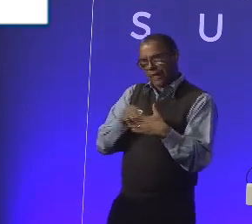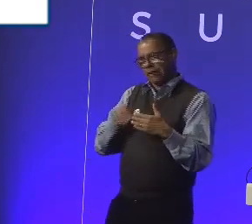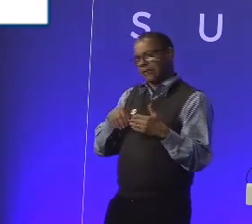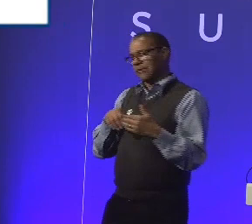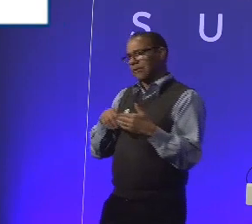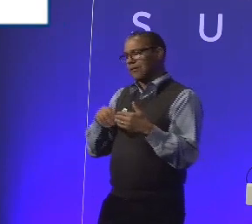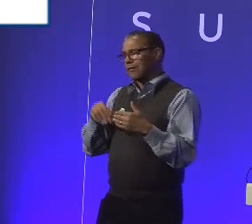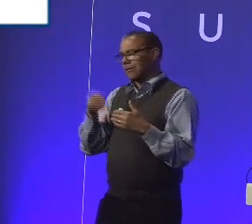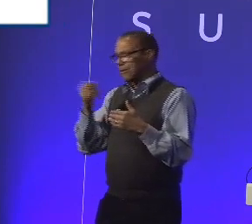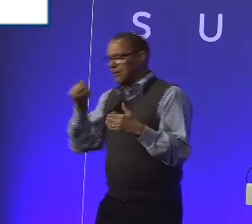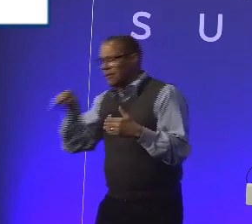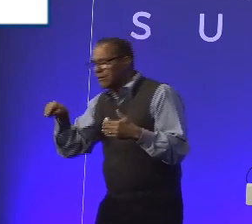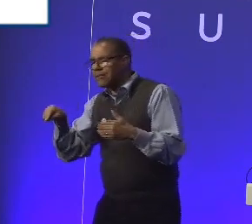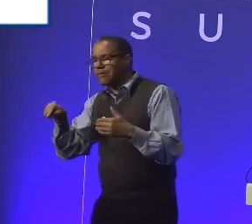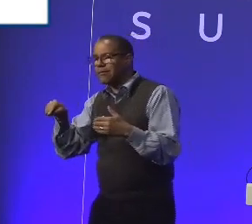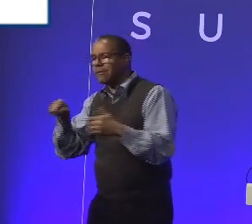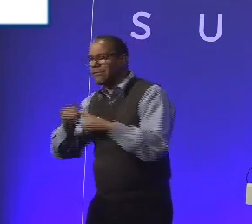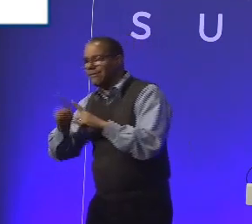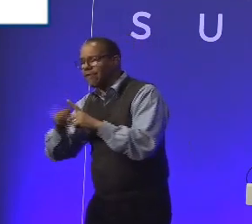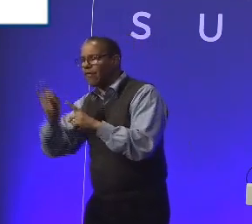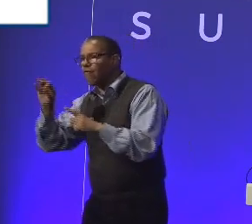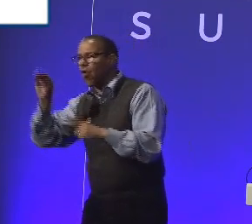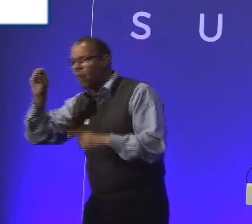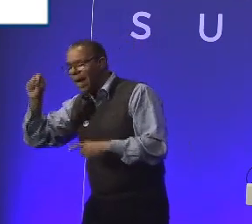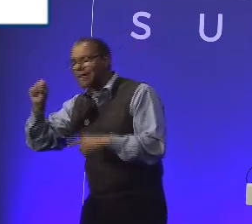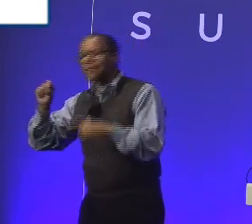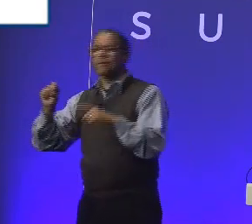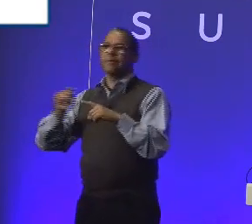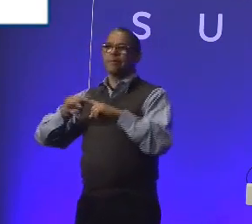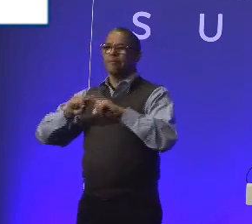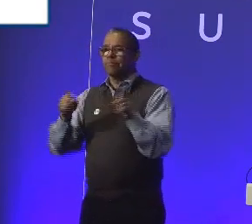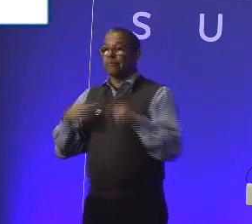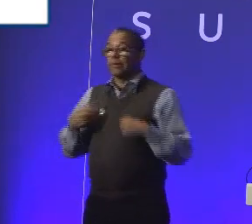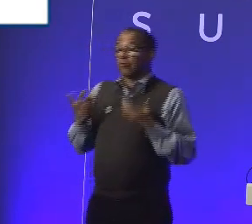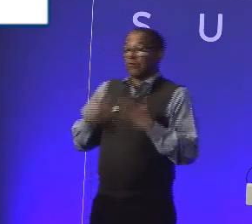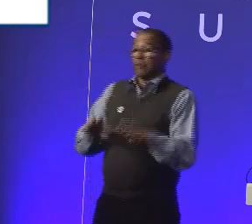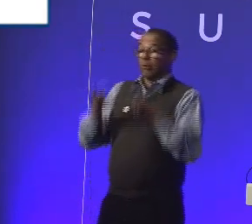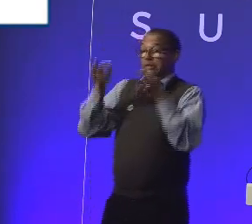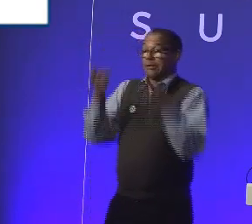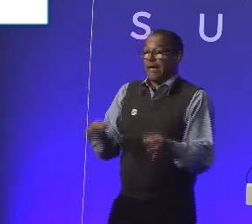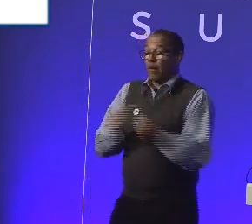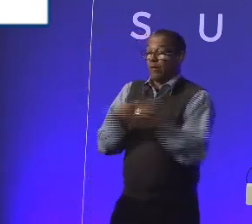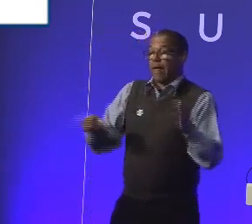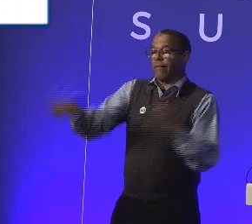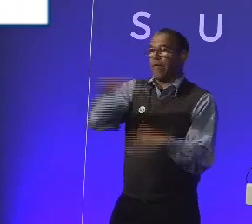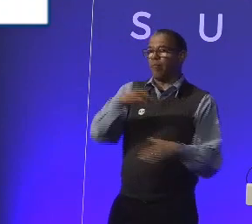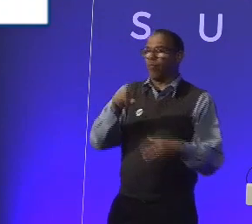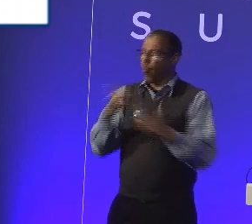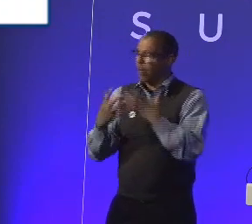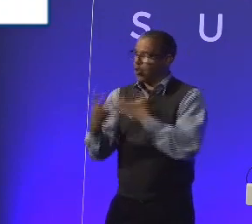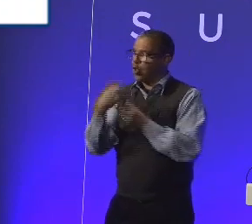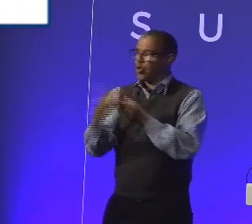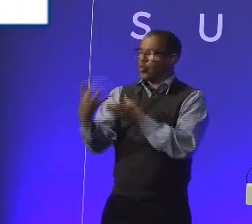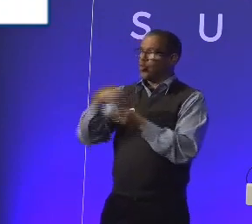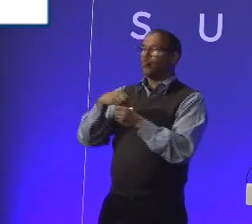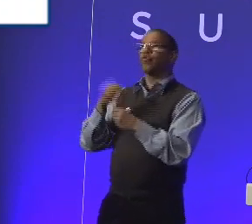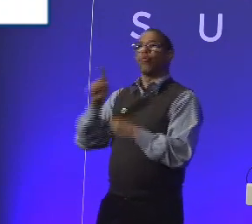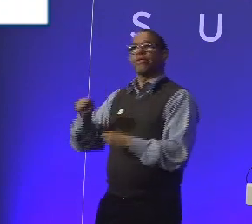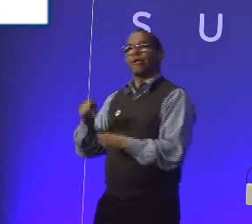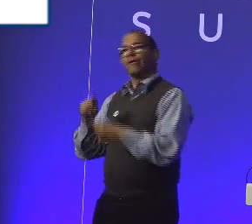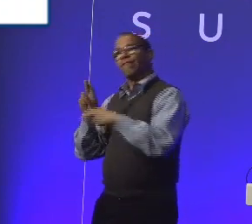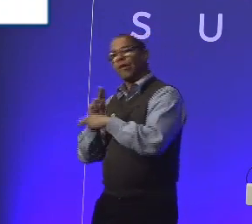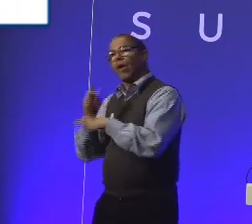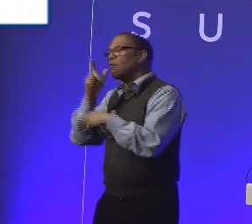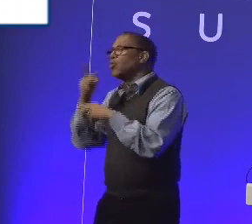But we didn't want to make those decisions without going to talking to our users. So the first thing I did was set up a user group, people who were